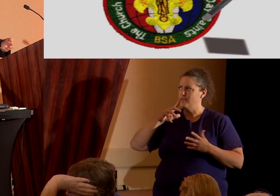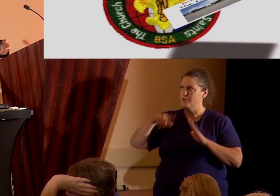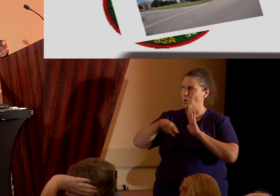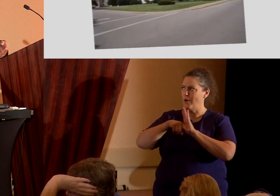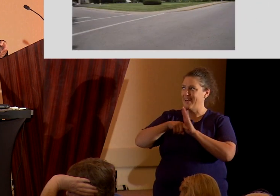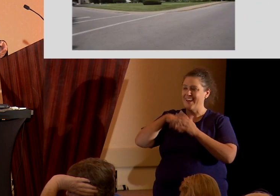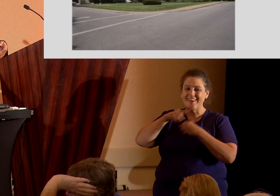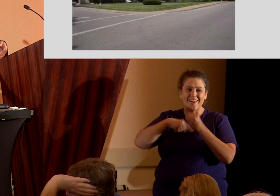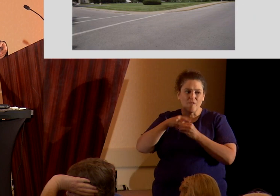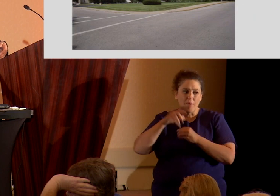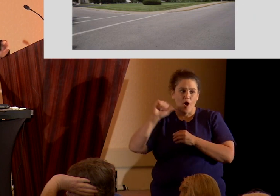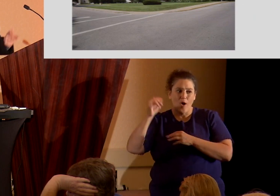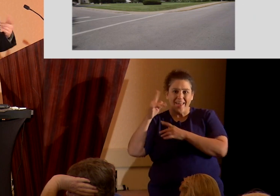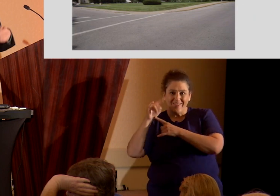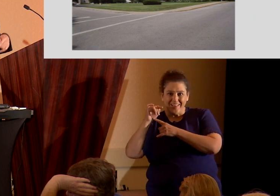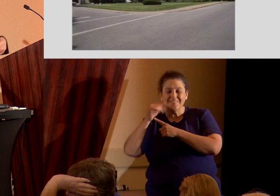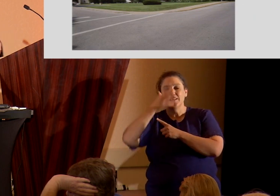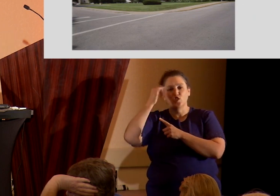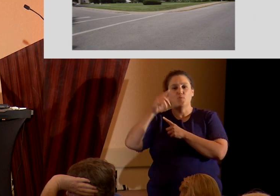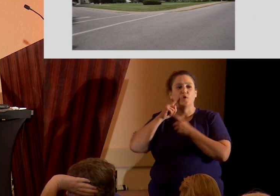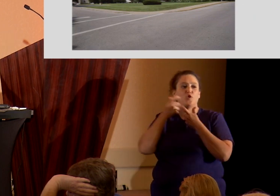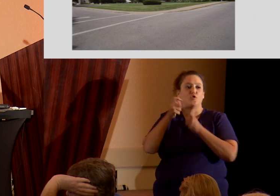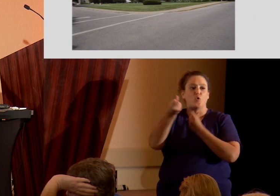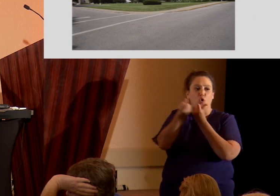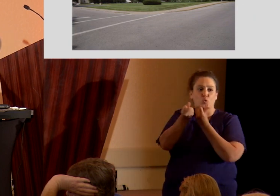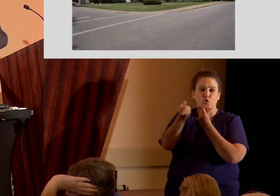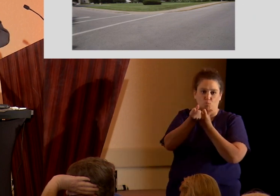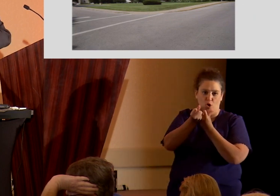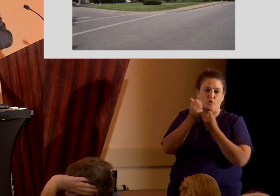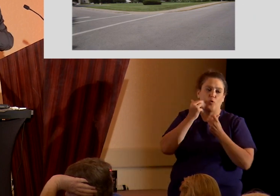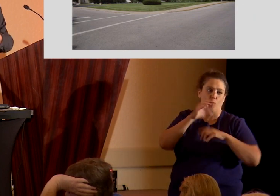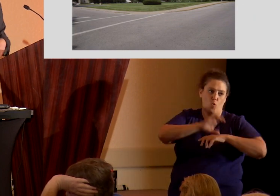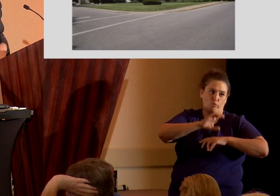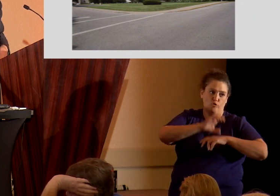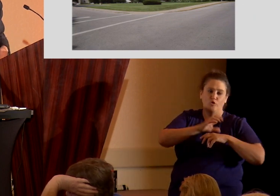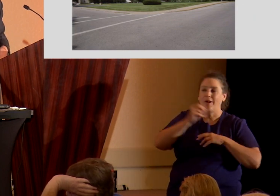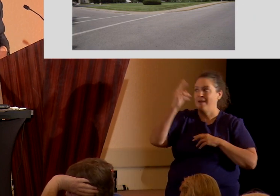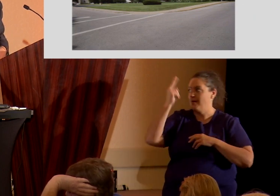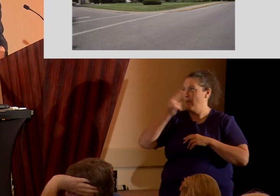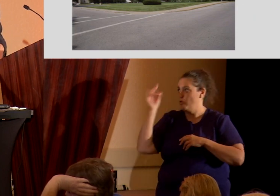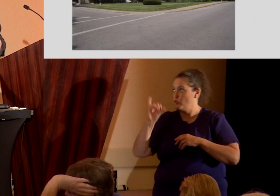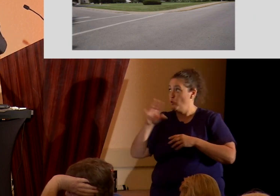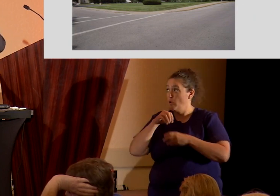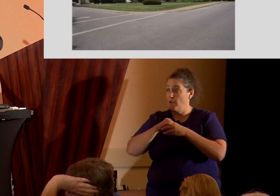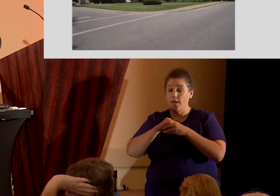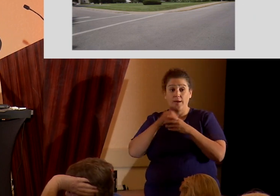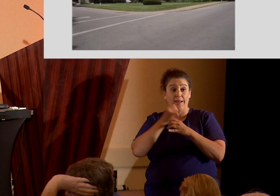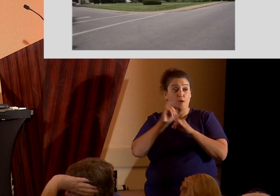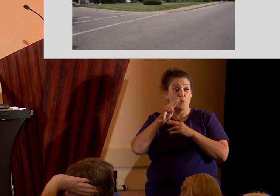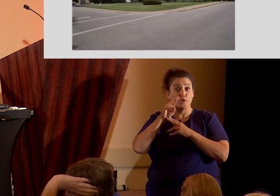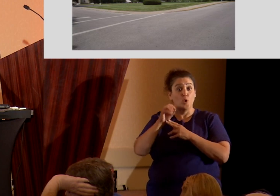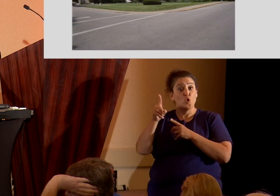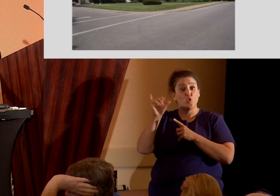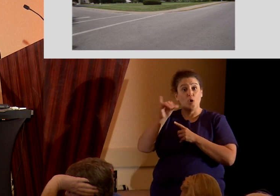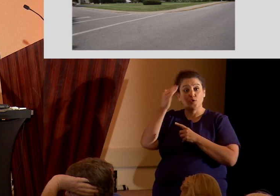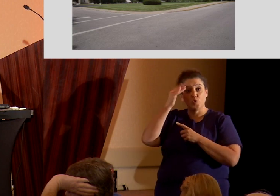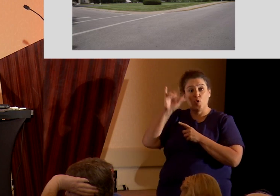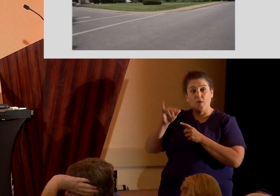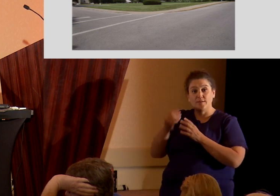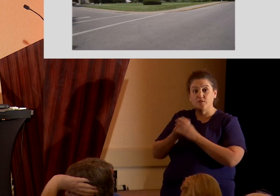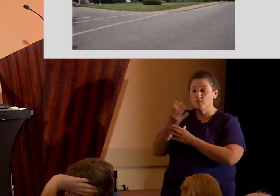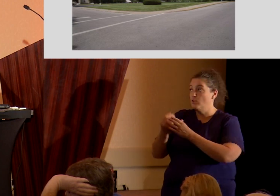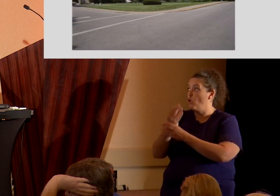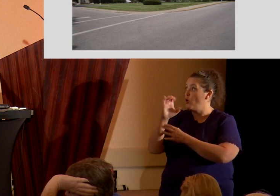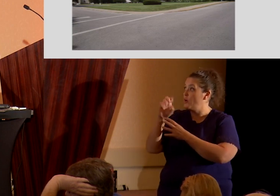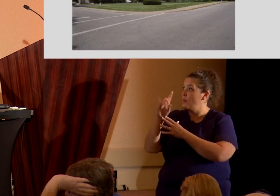because Mormons are a huge sponsor and, and Catholics are number two. If you know, uh, Independence, Missouri, you're also know that this is the Garden of Eden